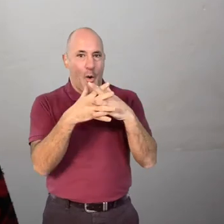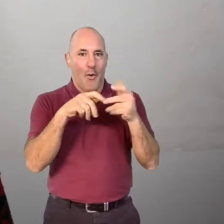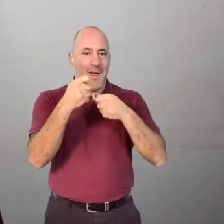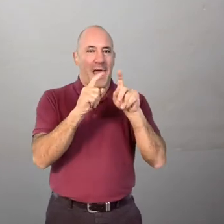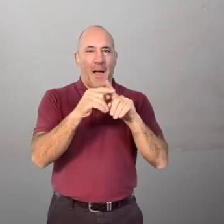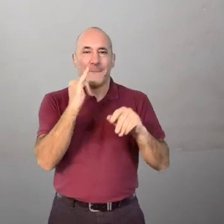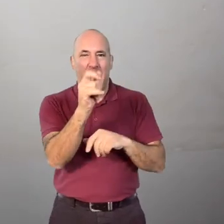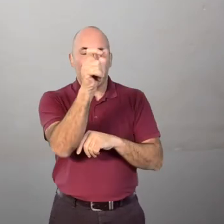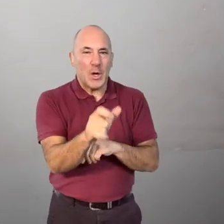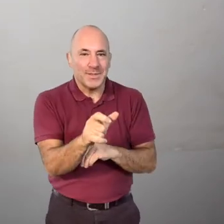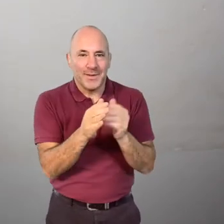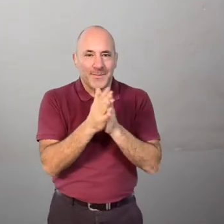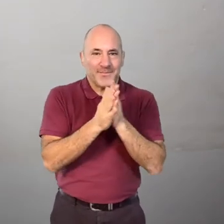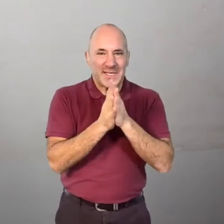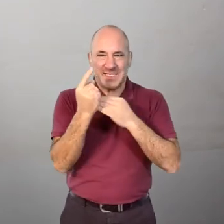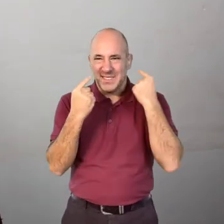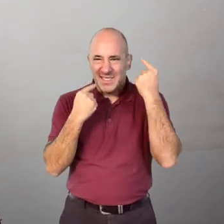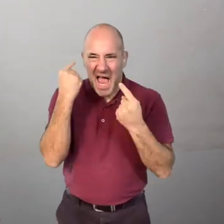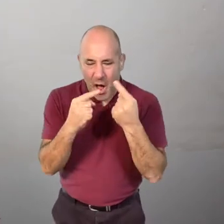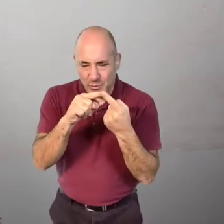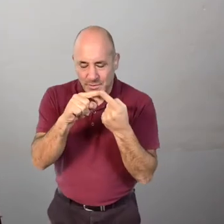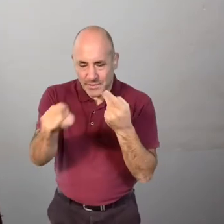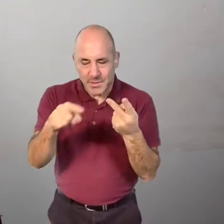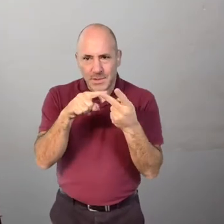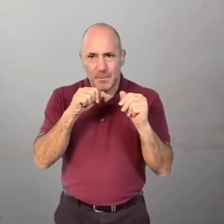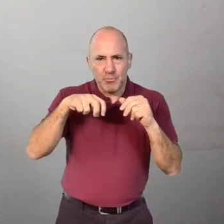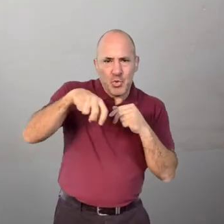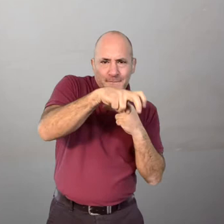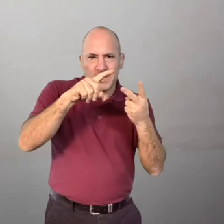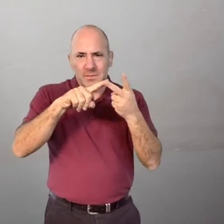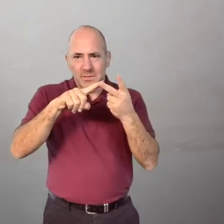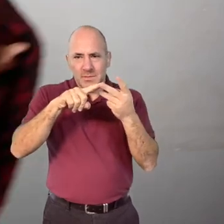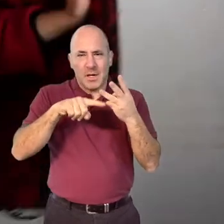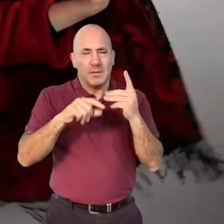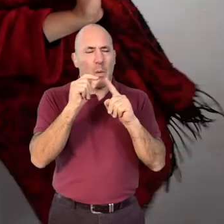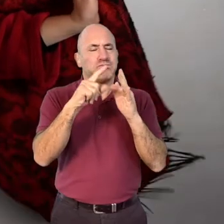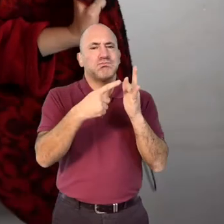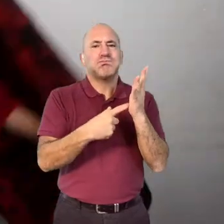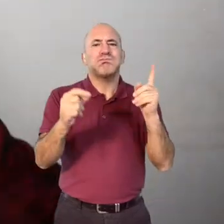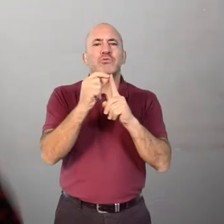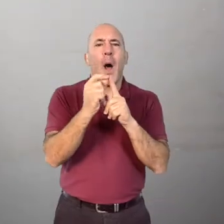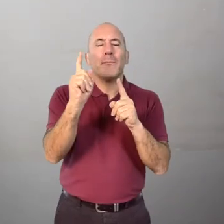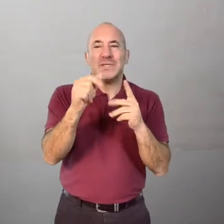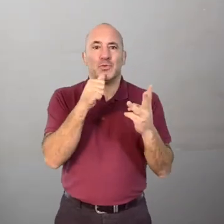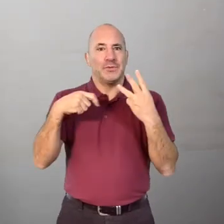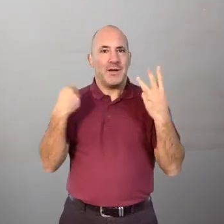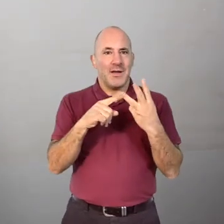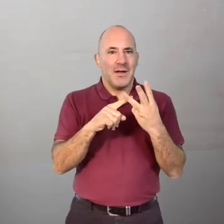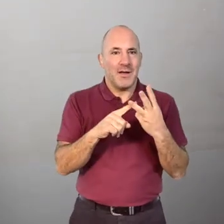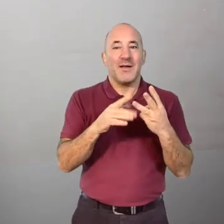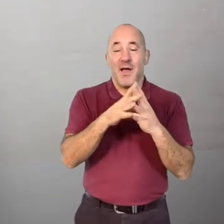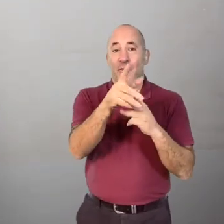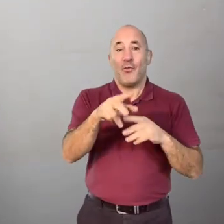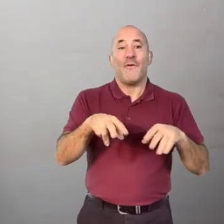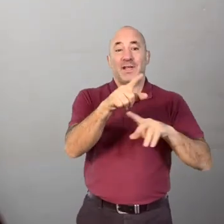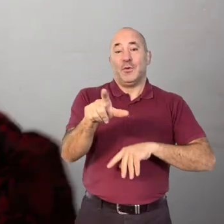your villain you have the sound the movement and the idea of a prop it's time to pause